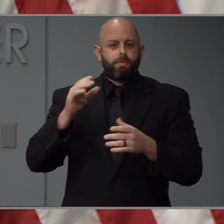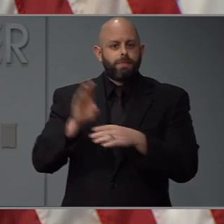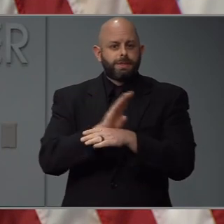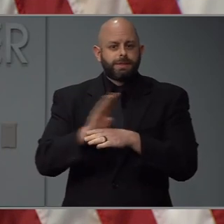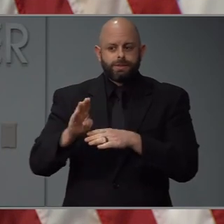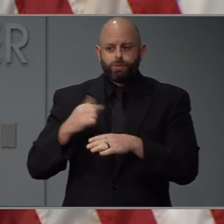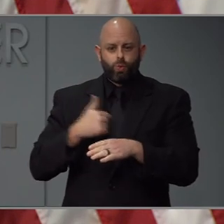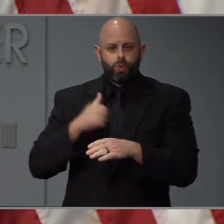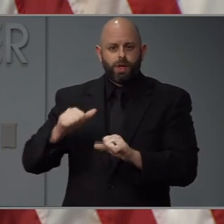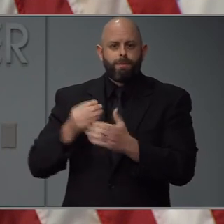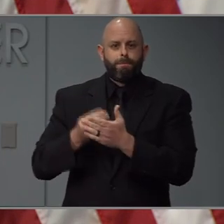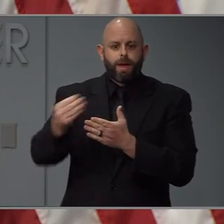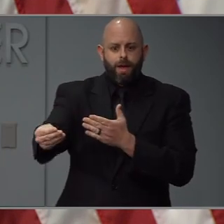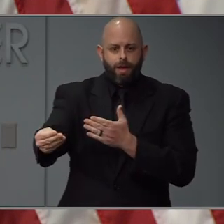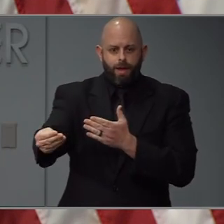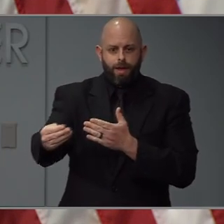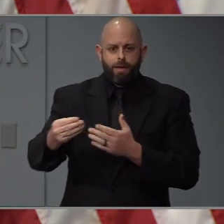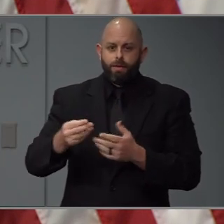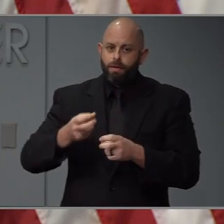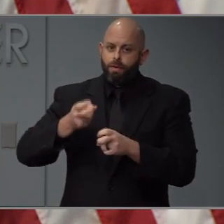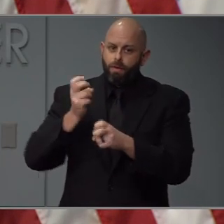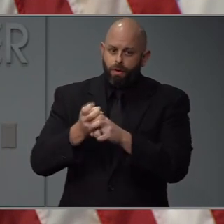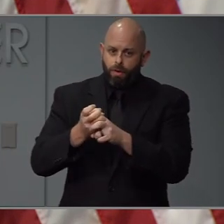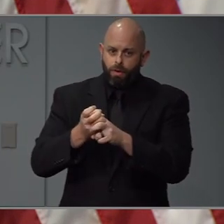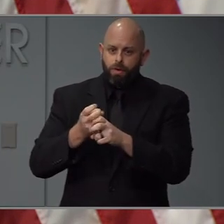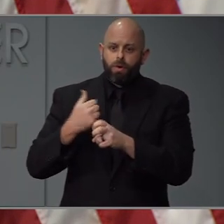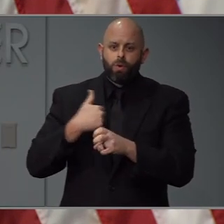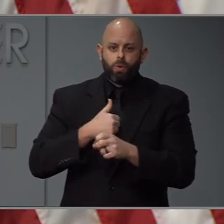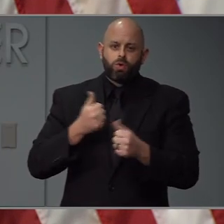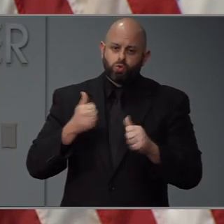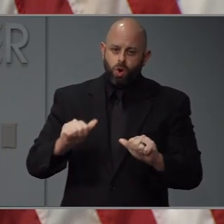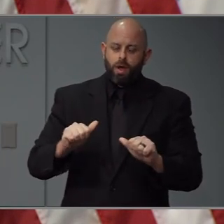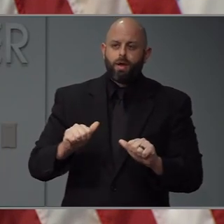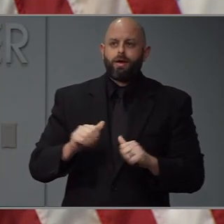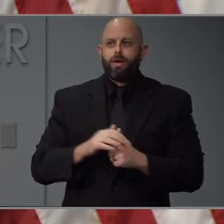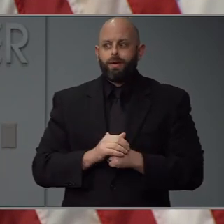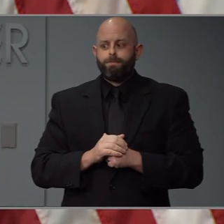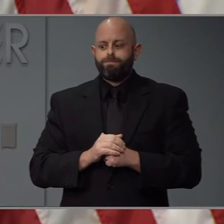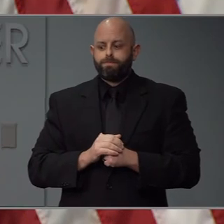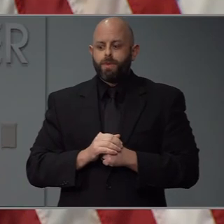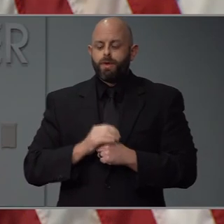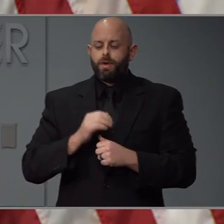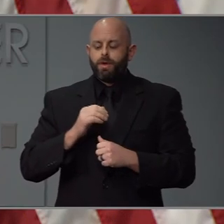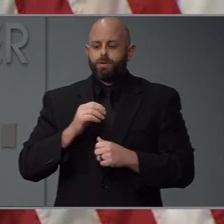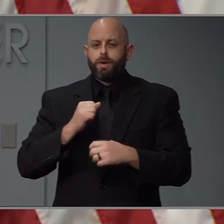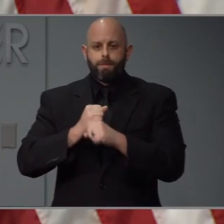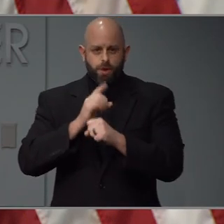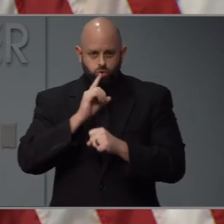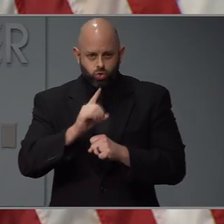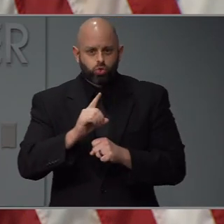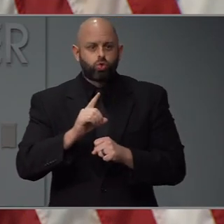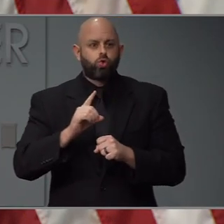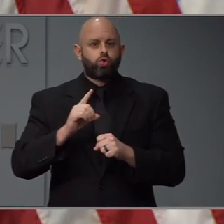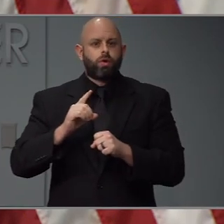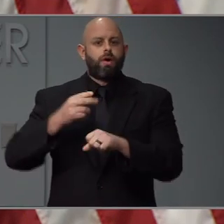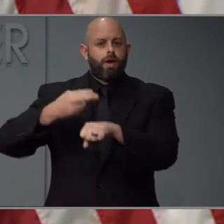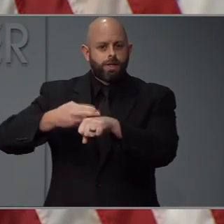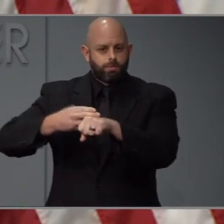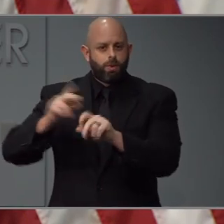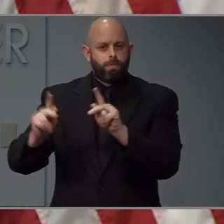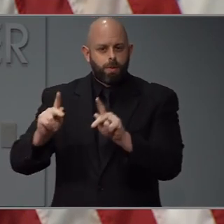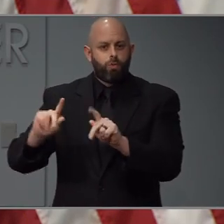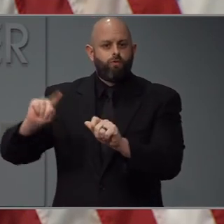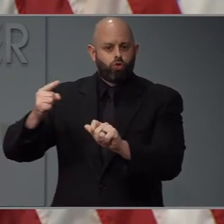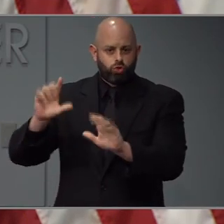We're trying to make sure that the folks that are taking care of the folks in hospitals are getting